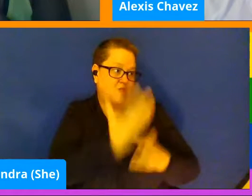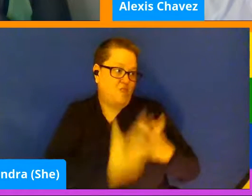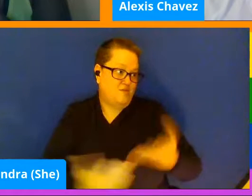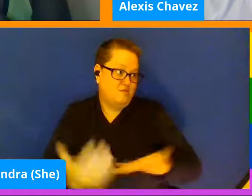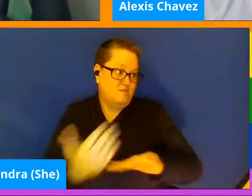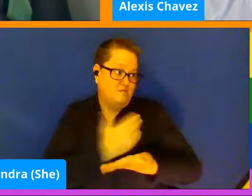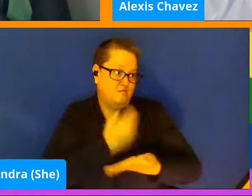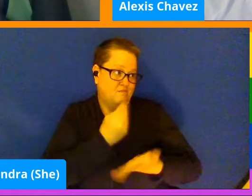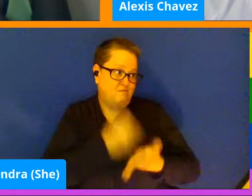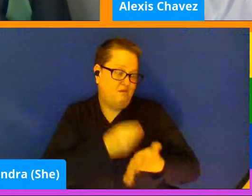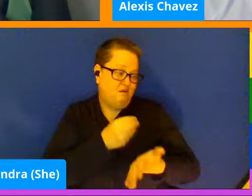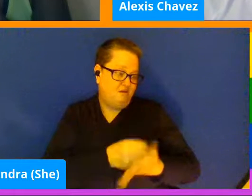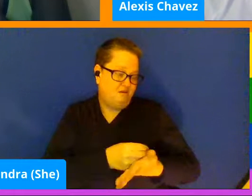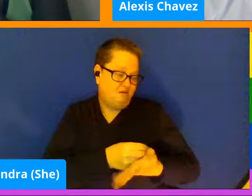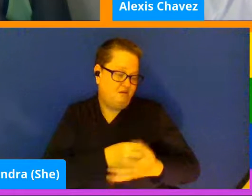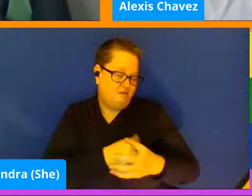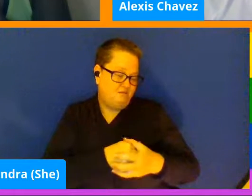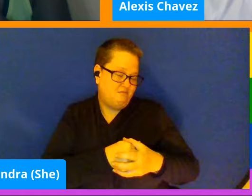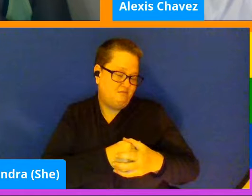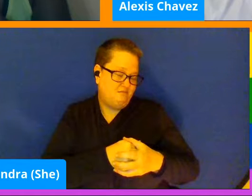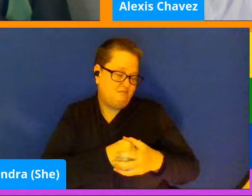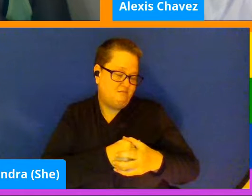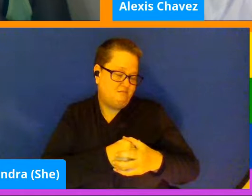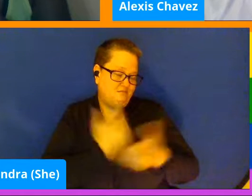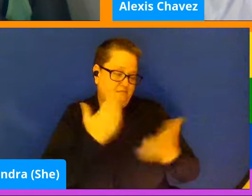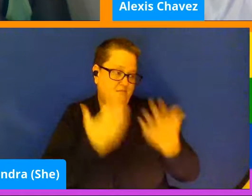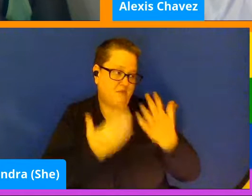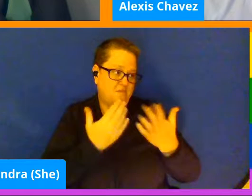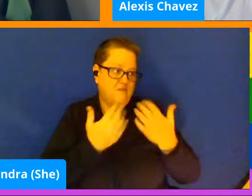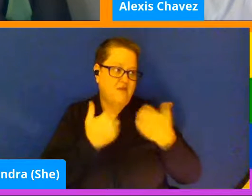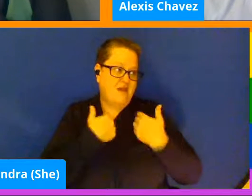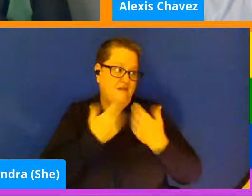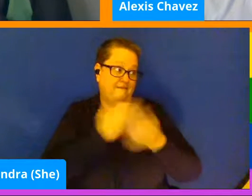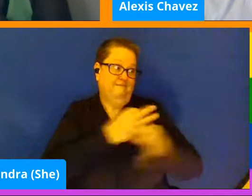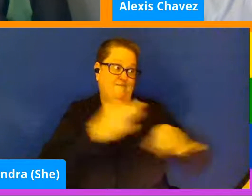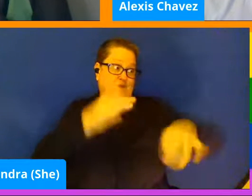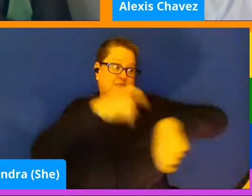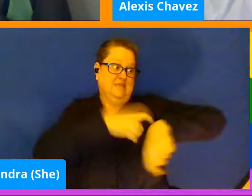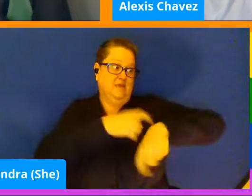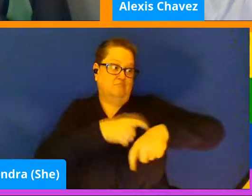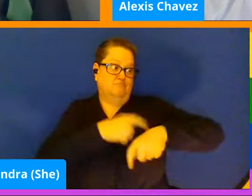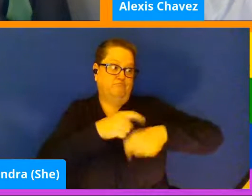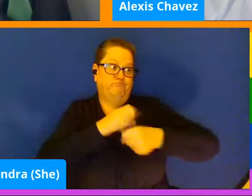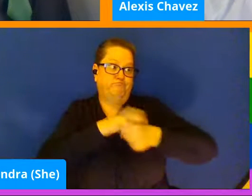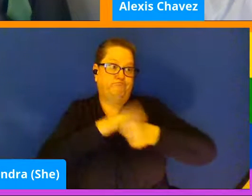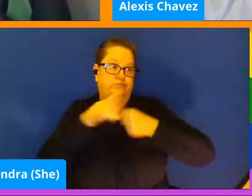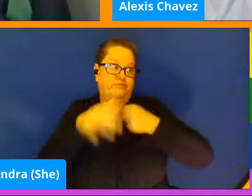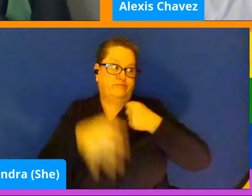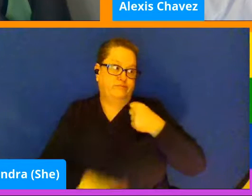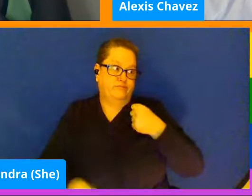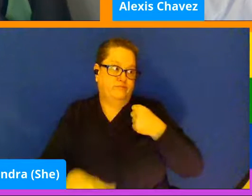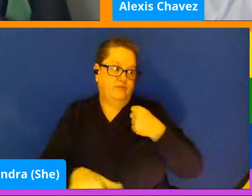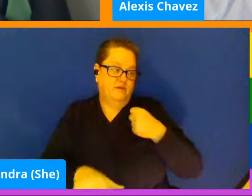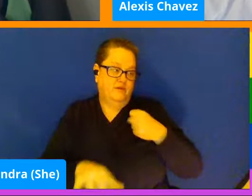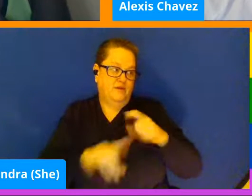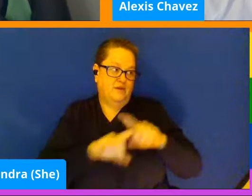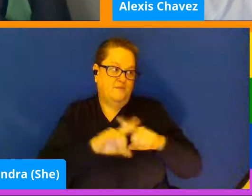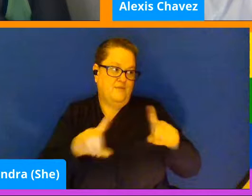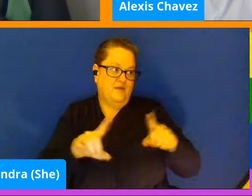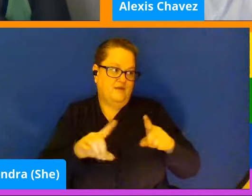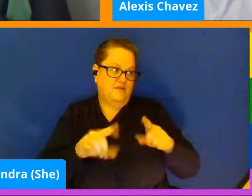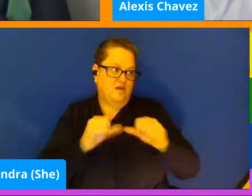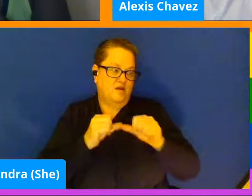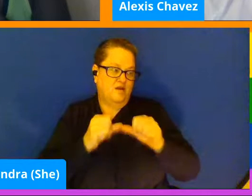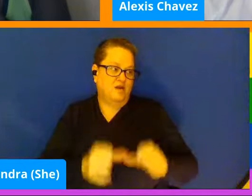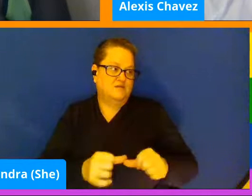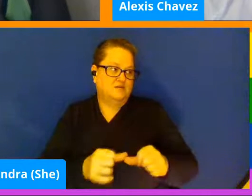And, you know, they may have all this free time, but they also are constantly concerned